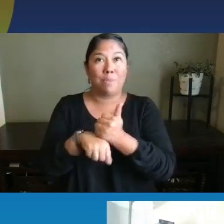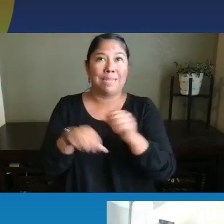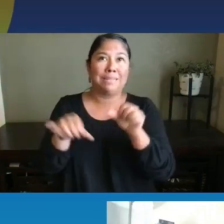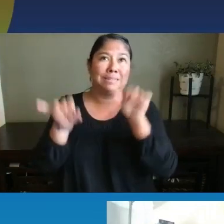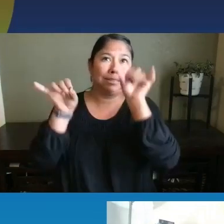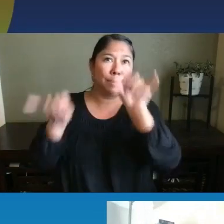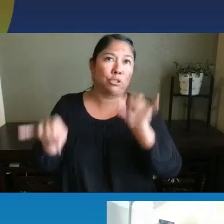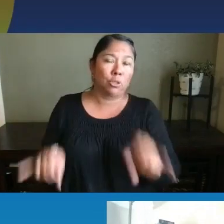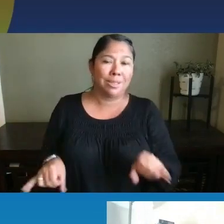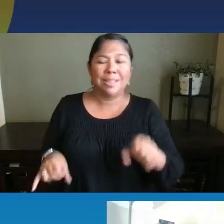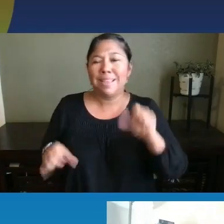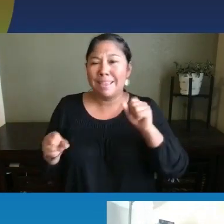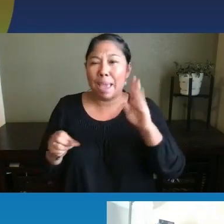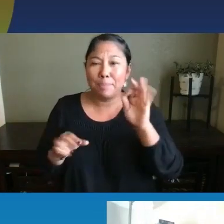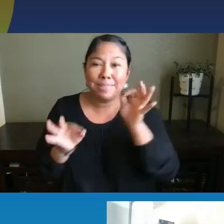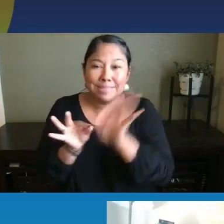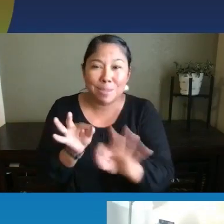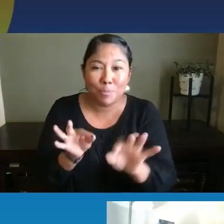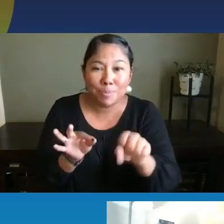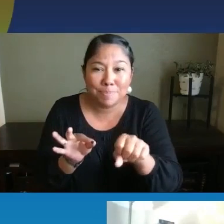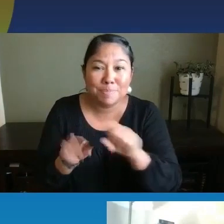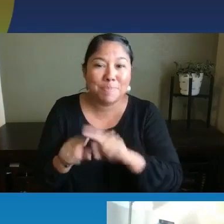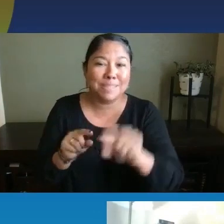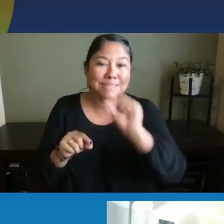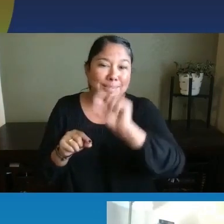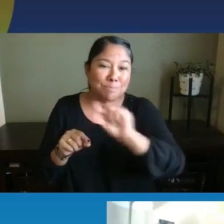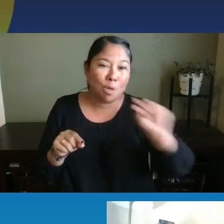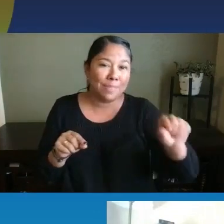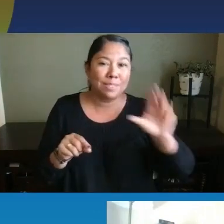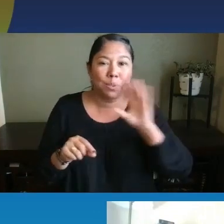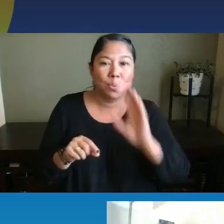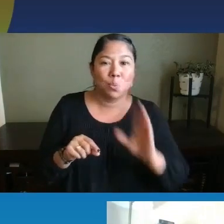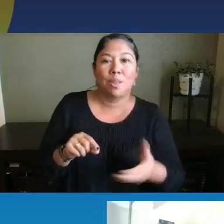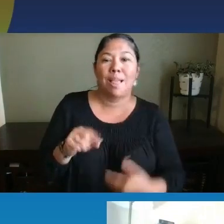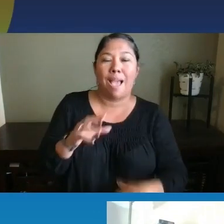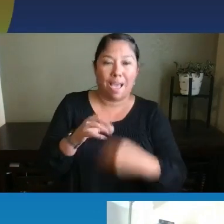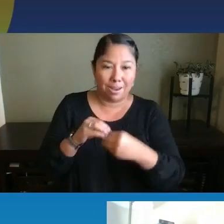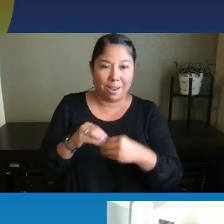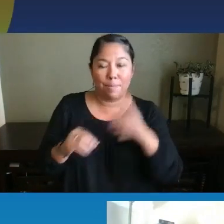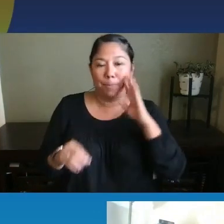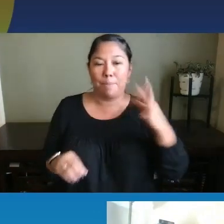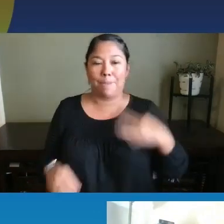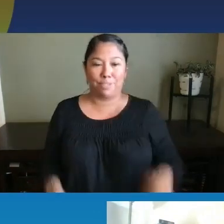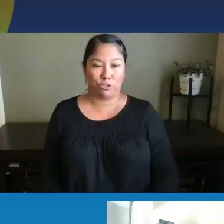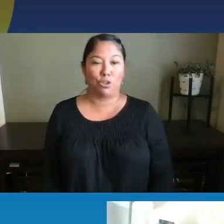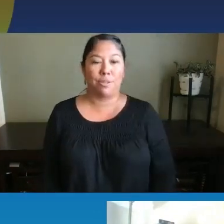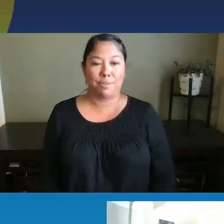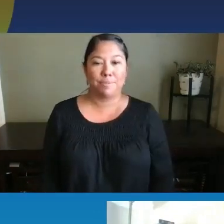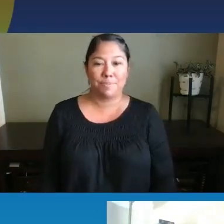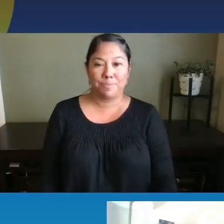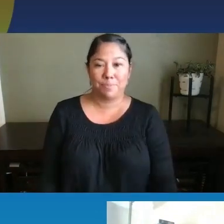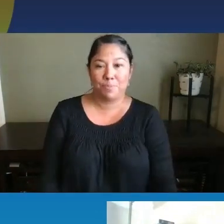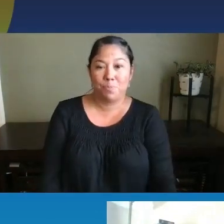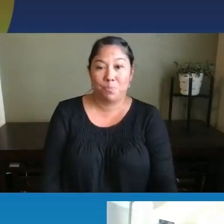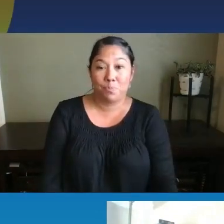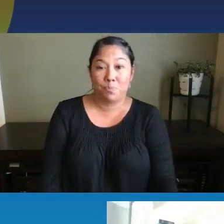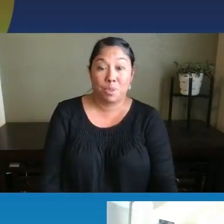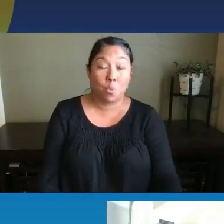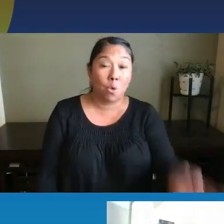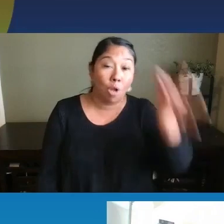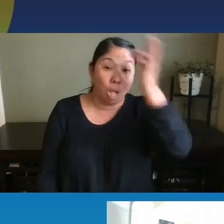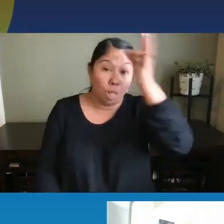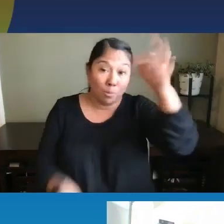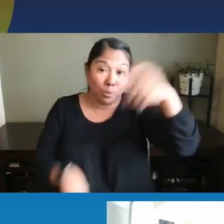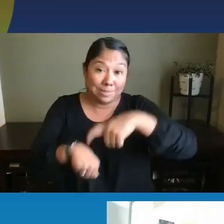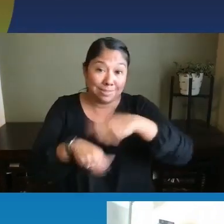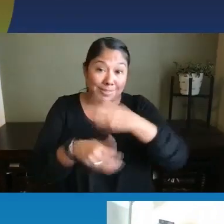super simple, but all these little things are going to add up and be so beneficial. Excellent. Well, we are almost out of